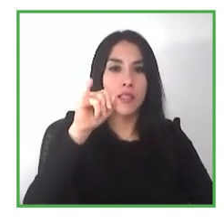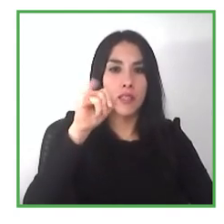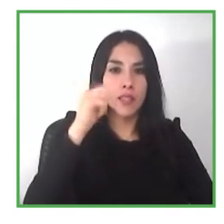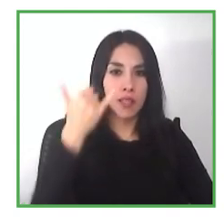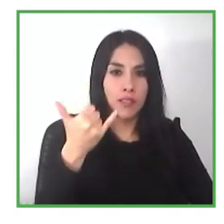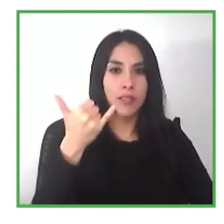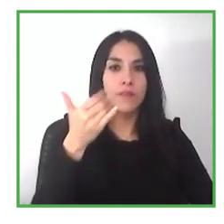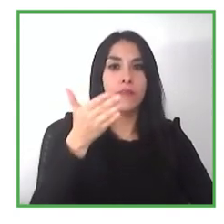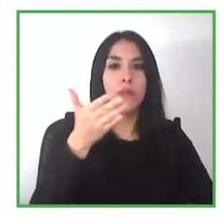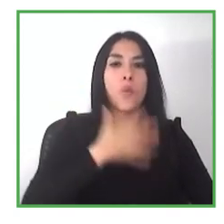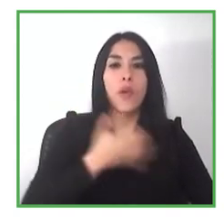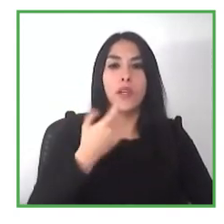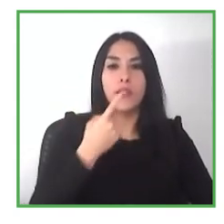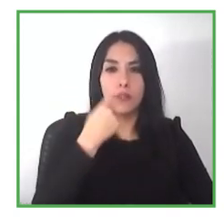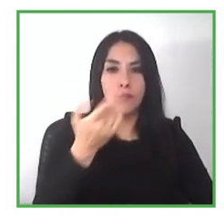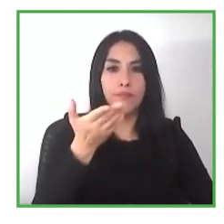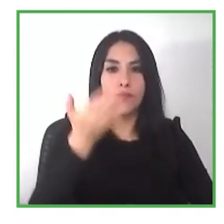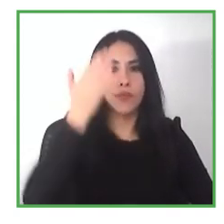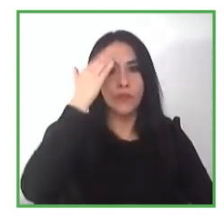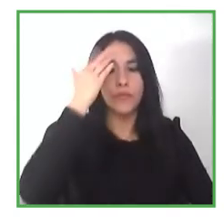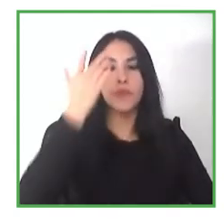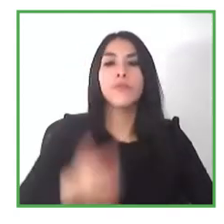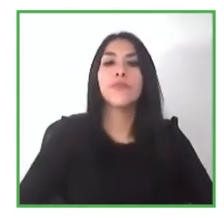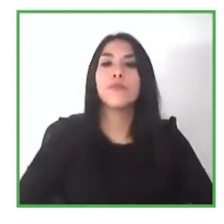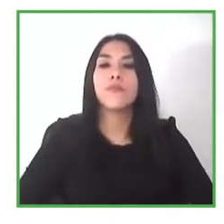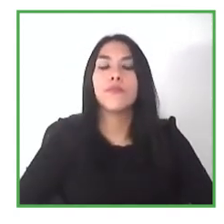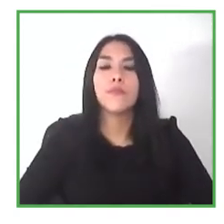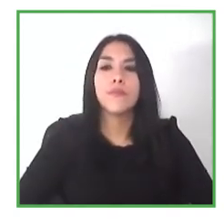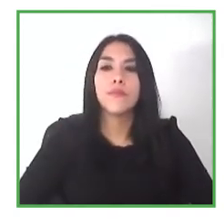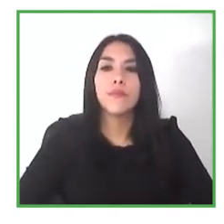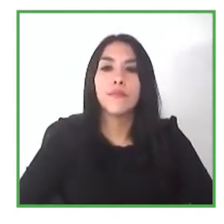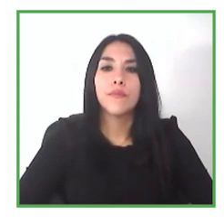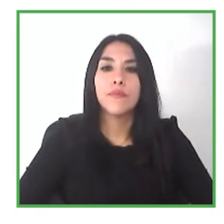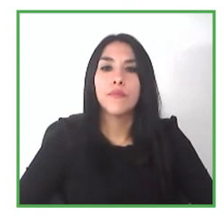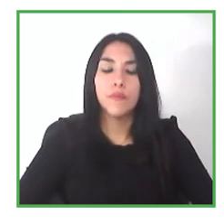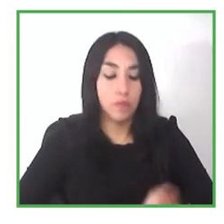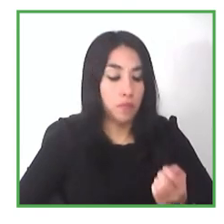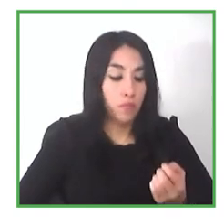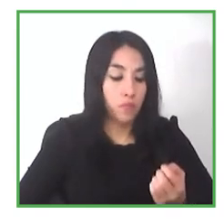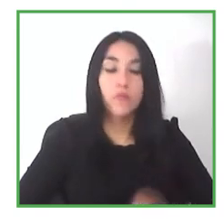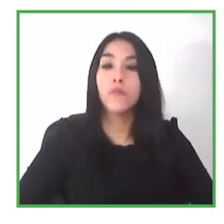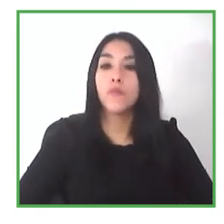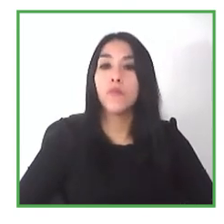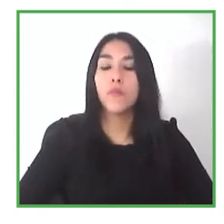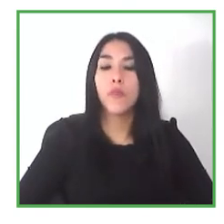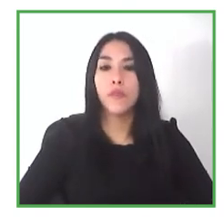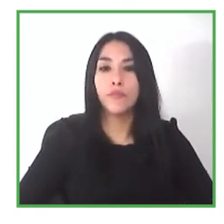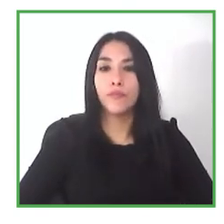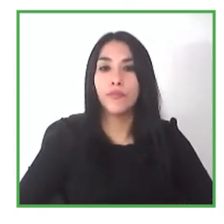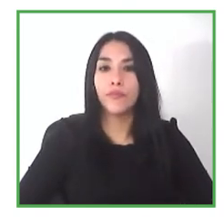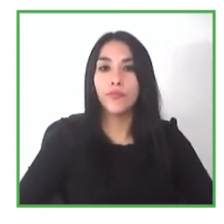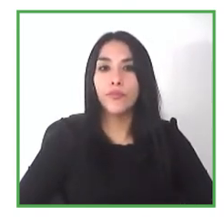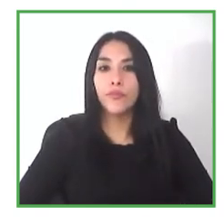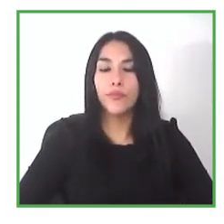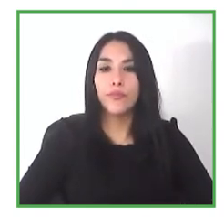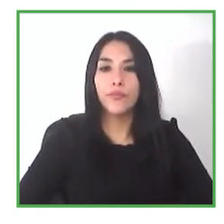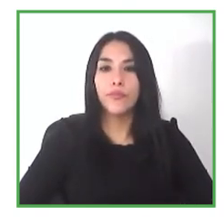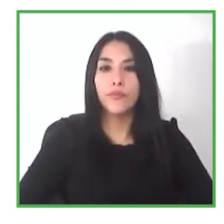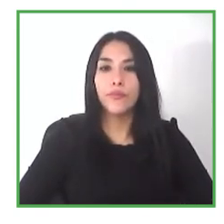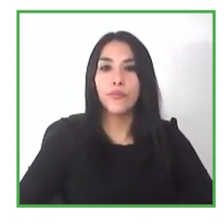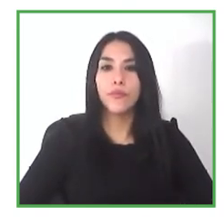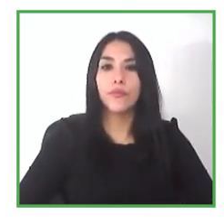it's quite interesting because as marion said you know when you enter the world of employment and you're trying to find people with disabilities